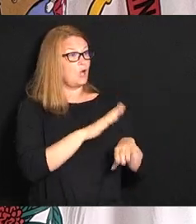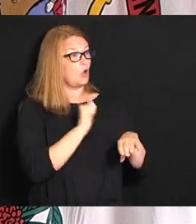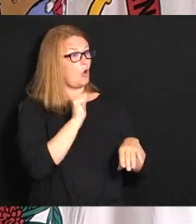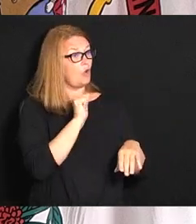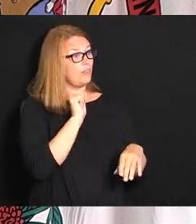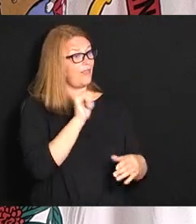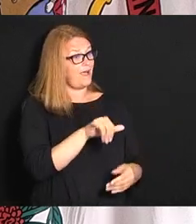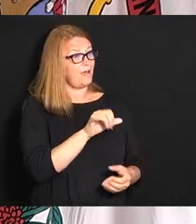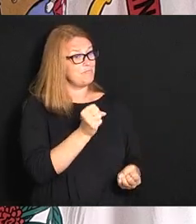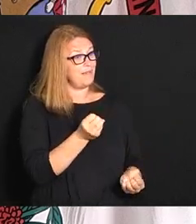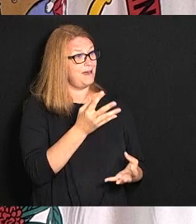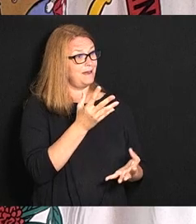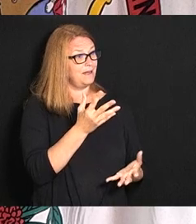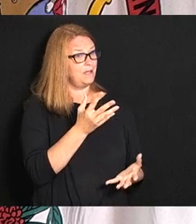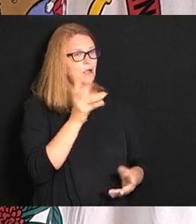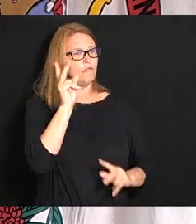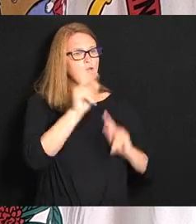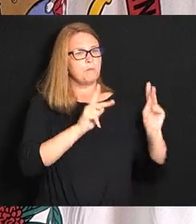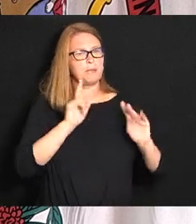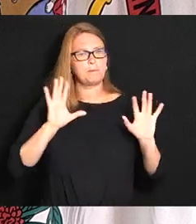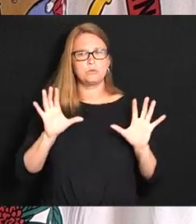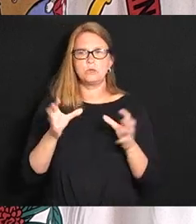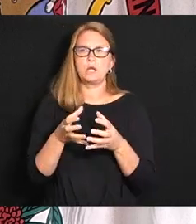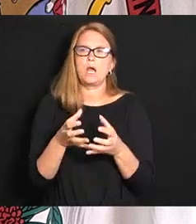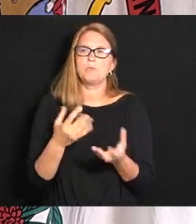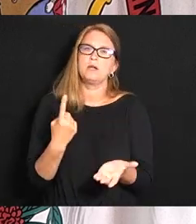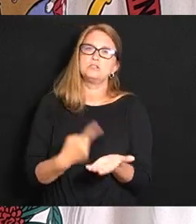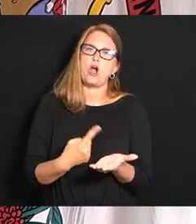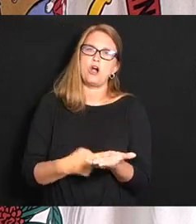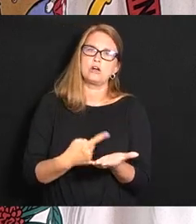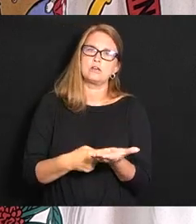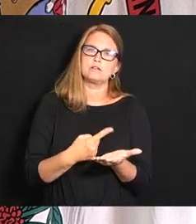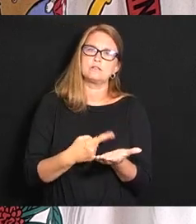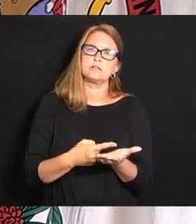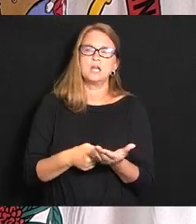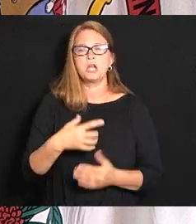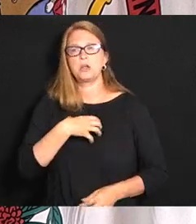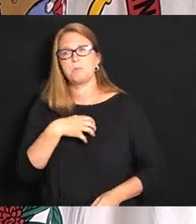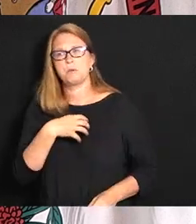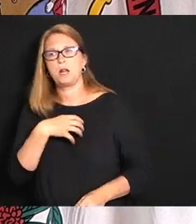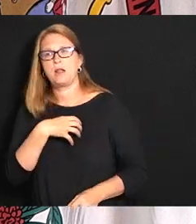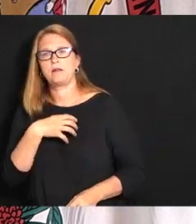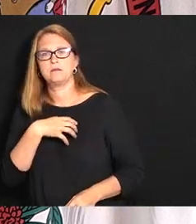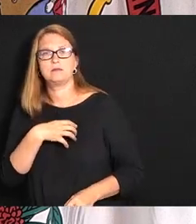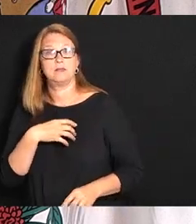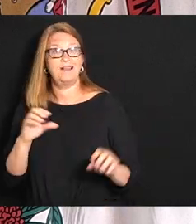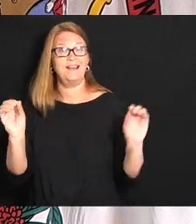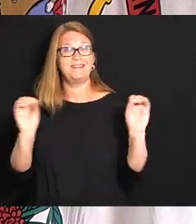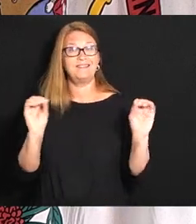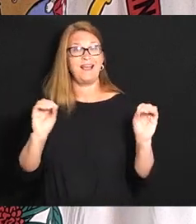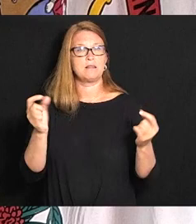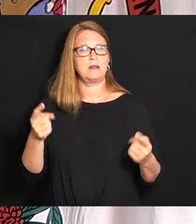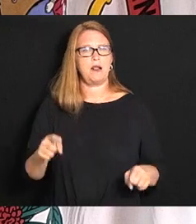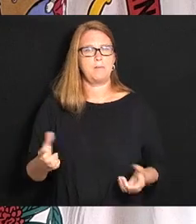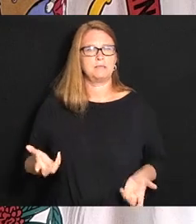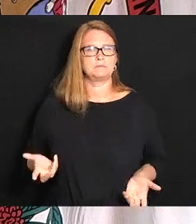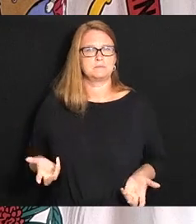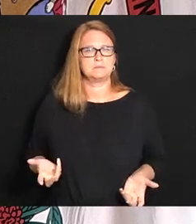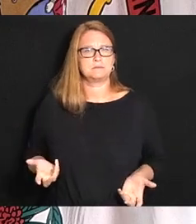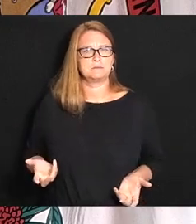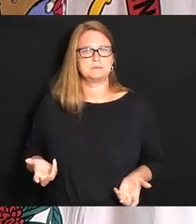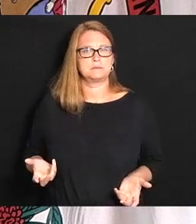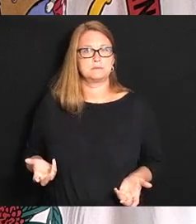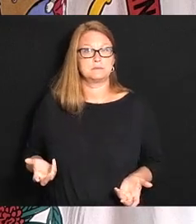session for people just to come and talk and get up on a soapbox and get nothing done why and